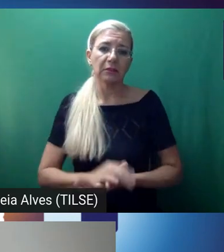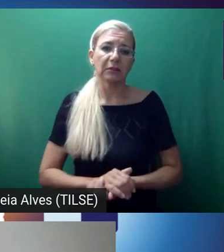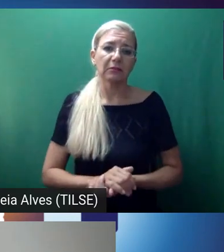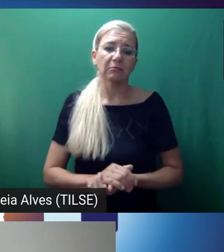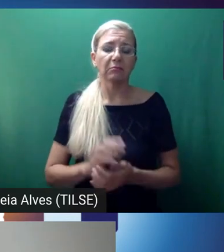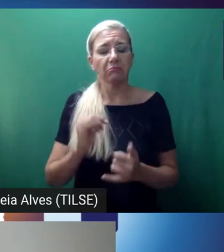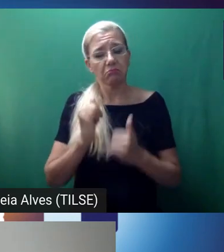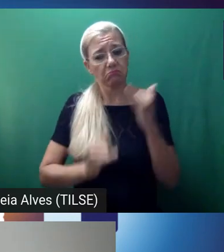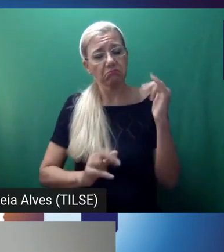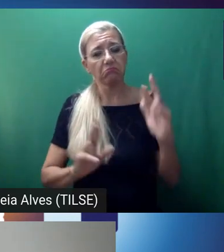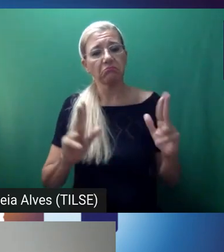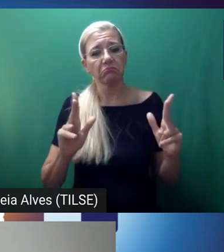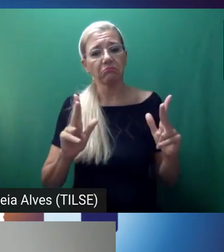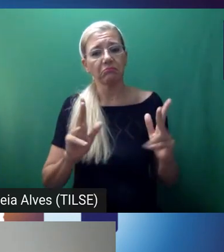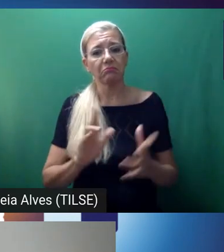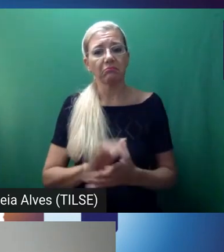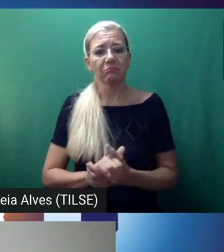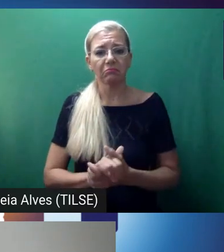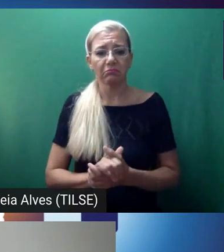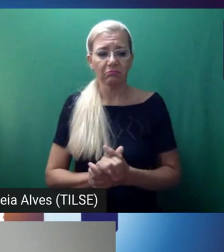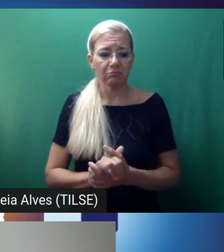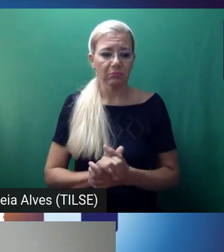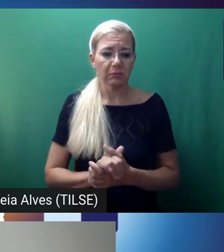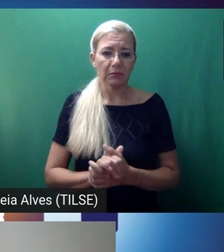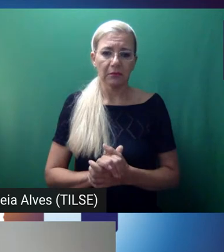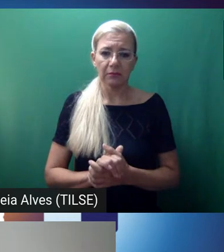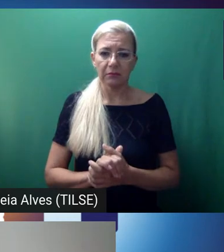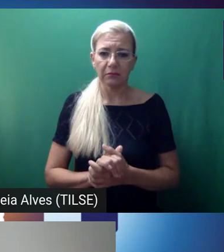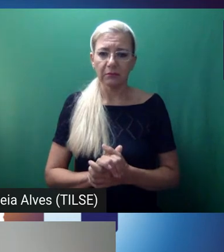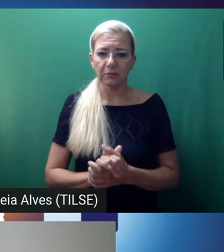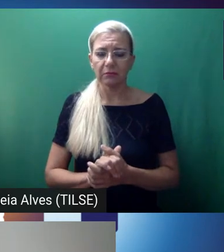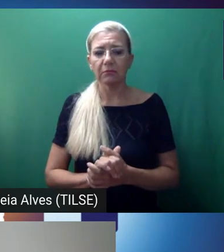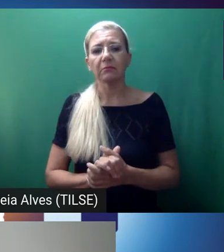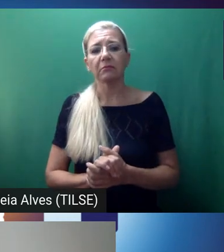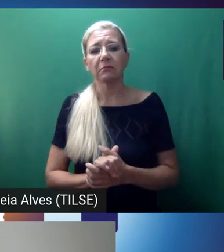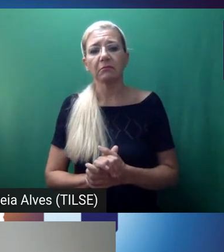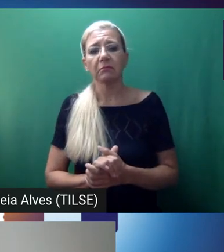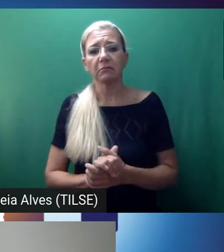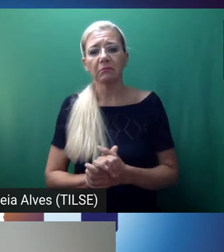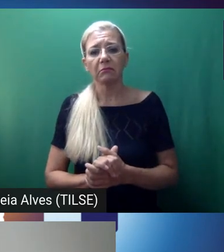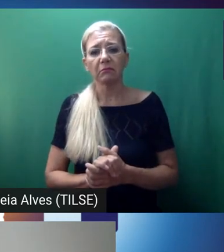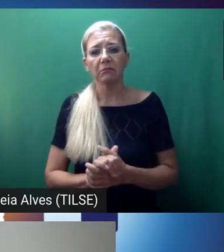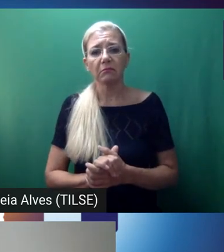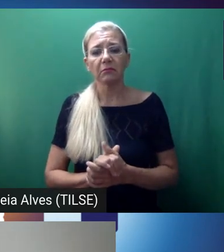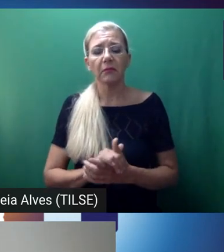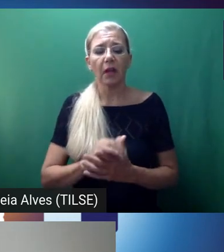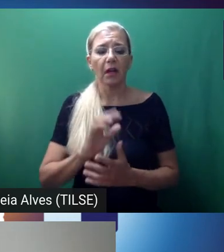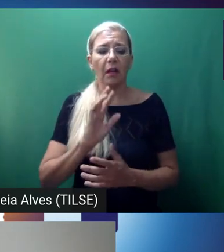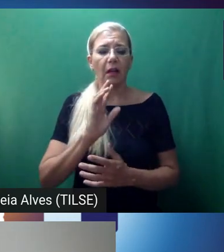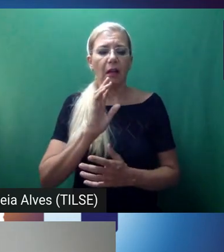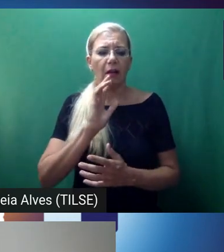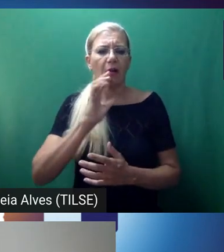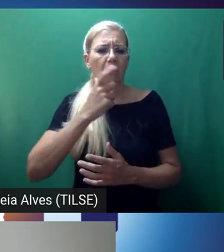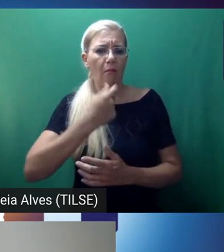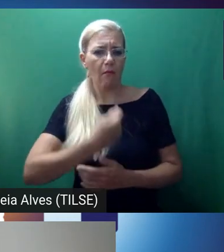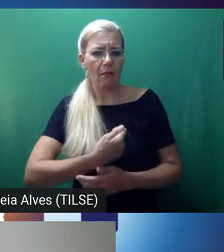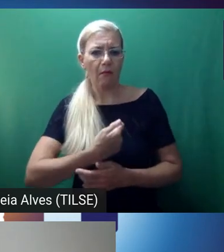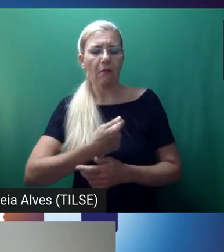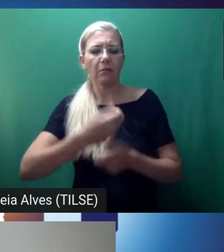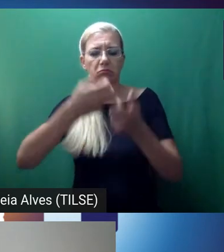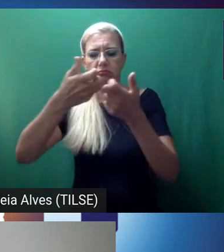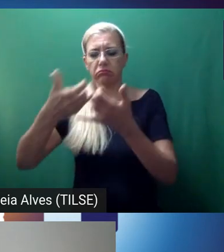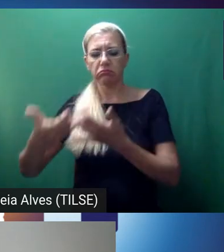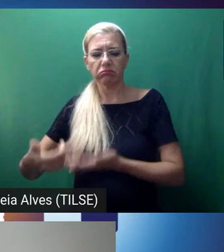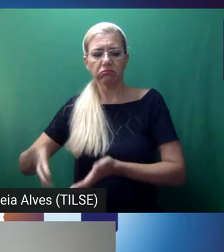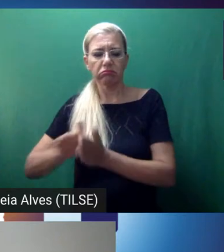Ruth Eduardo asks, Professor Henick, Paulo Freire wrote in his books that